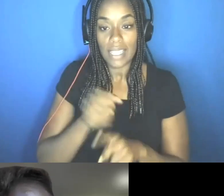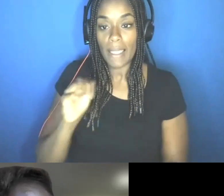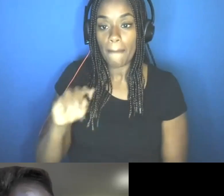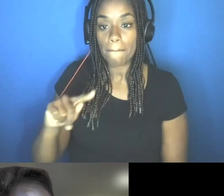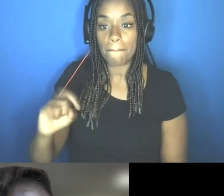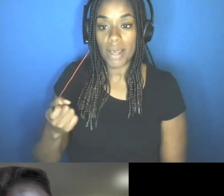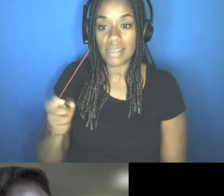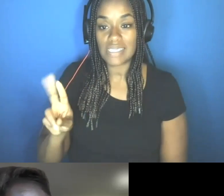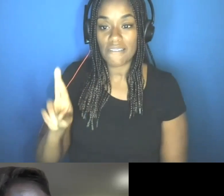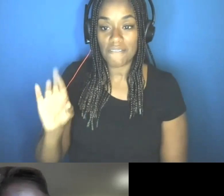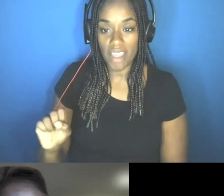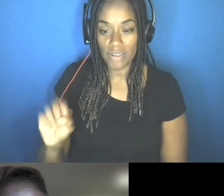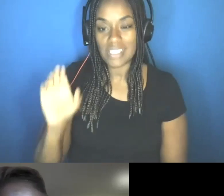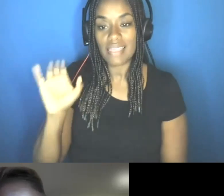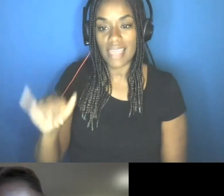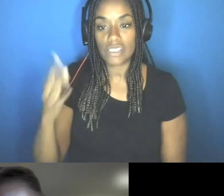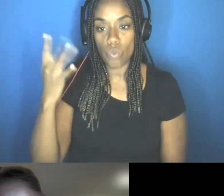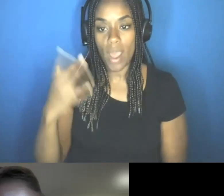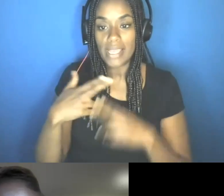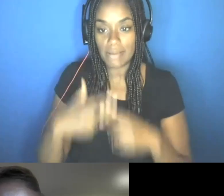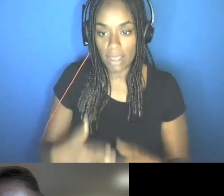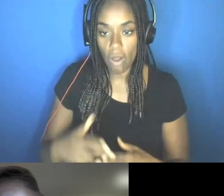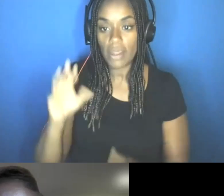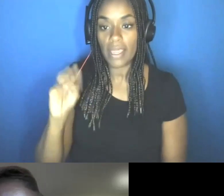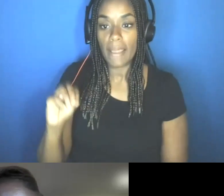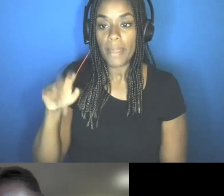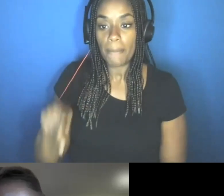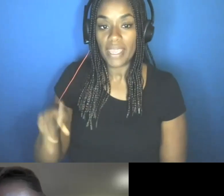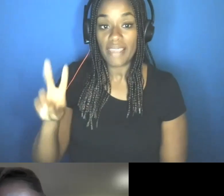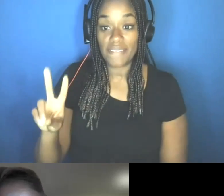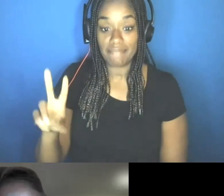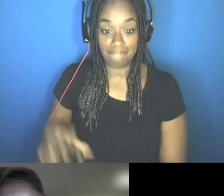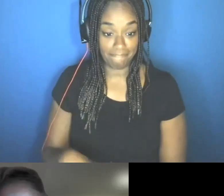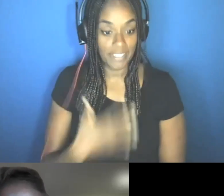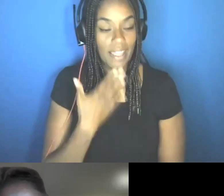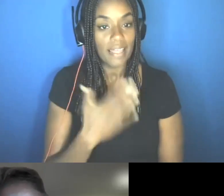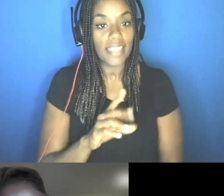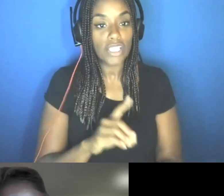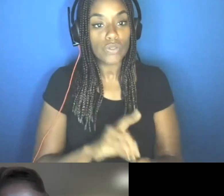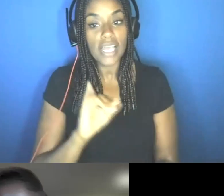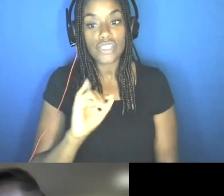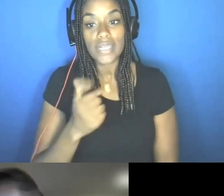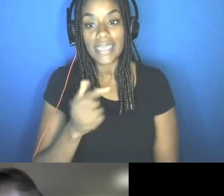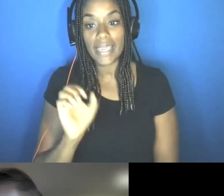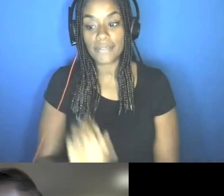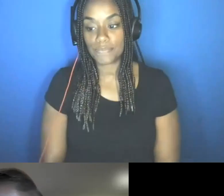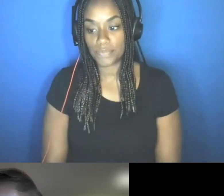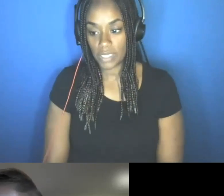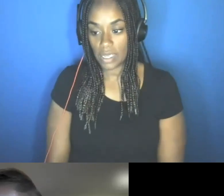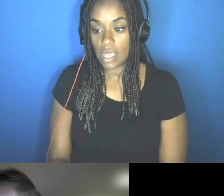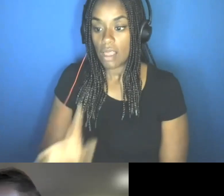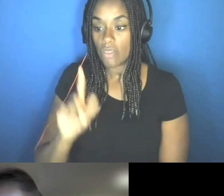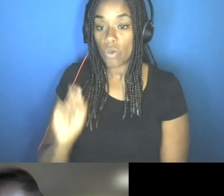that's why it ended up with MPV. Thank you very much, Dr. Ige. Um, the question, um, from Dr. Perry